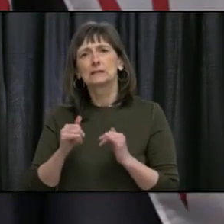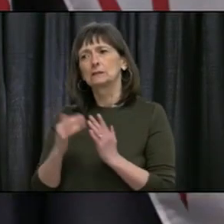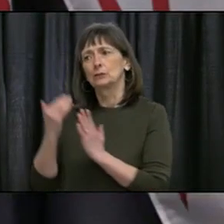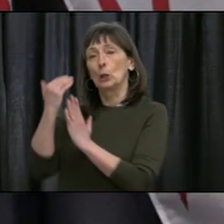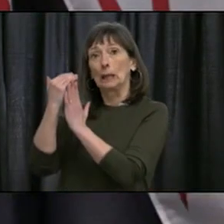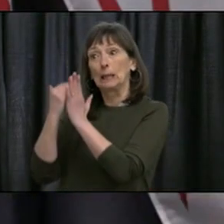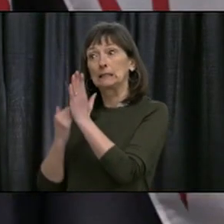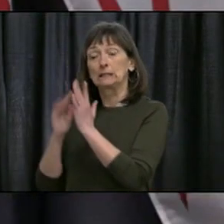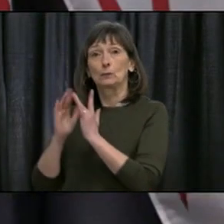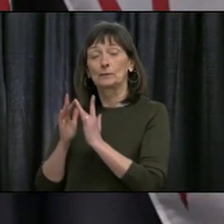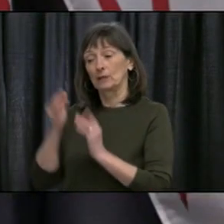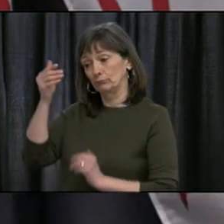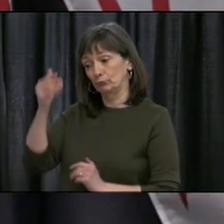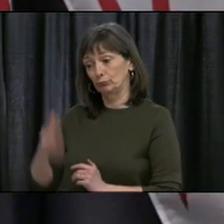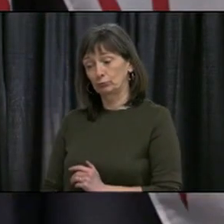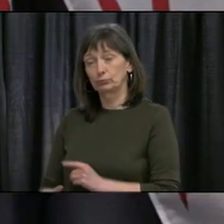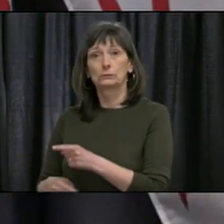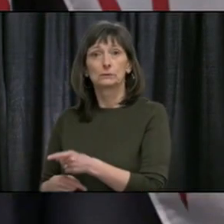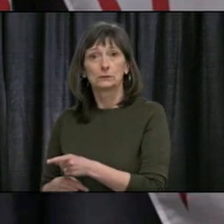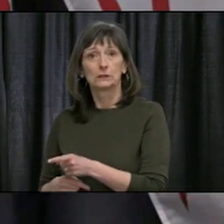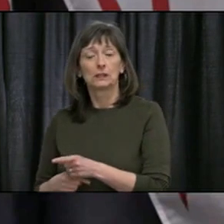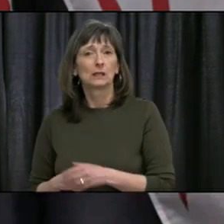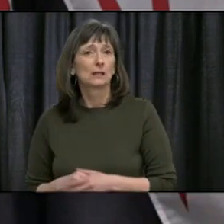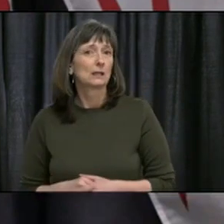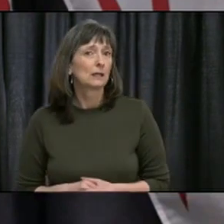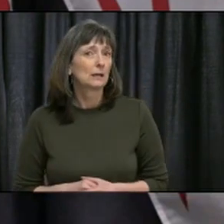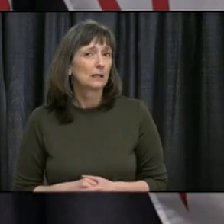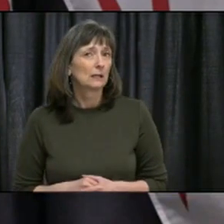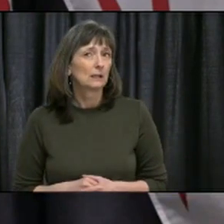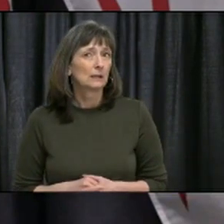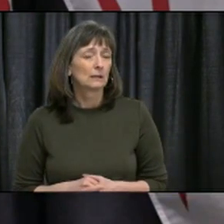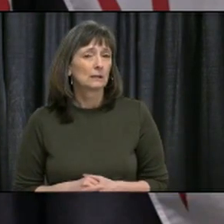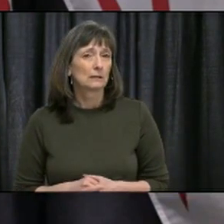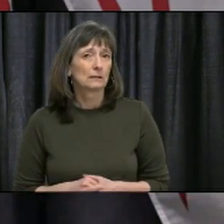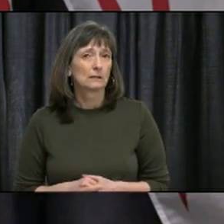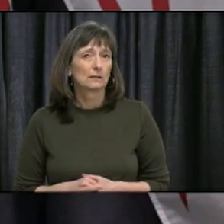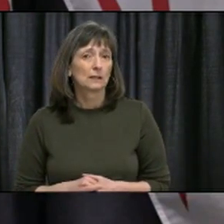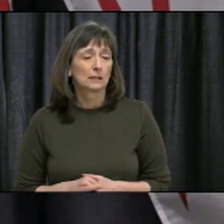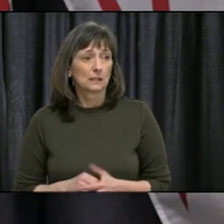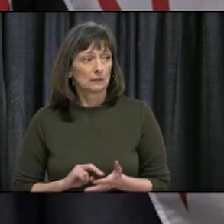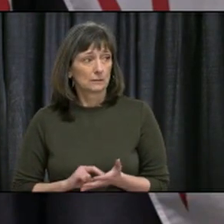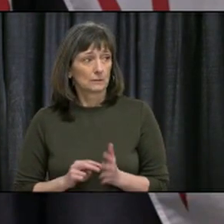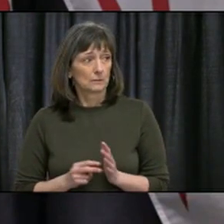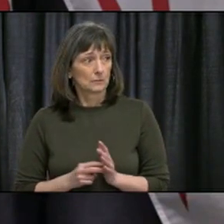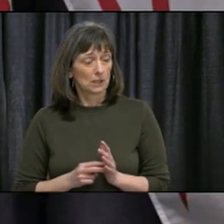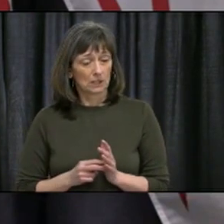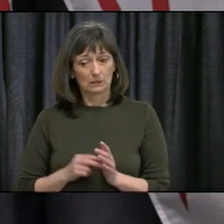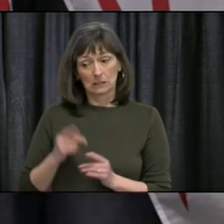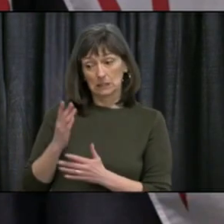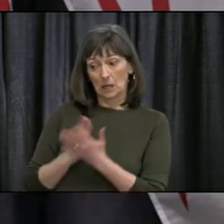does that hold bother? I mean, why wouldn't you have more details ready when this was announced yesterday?